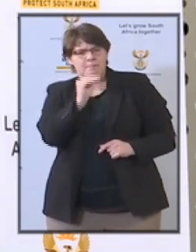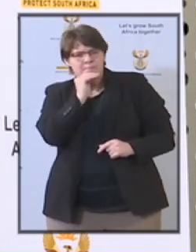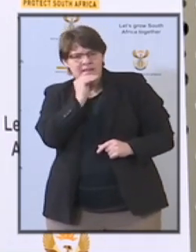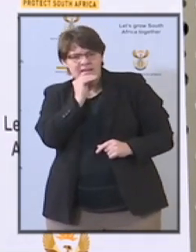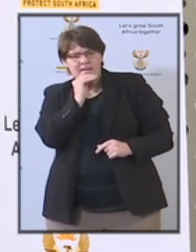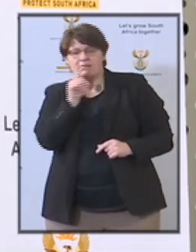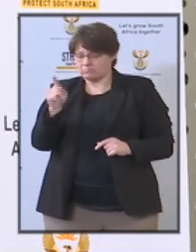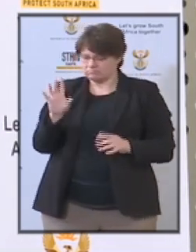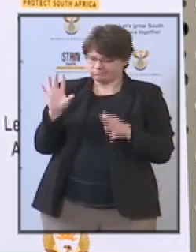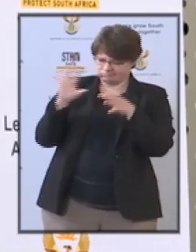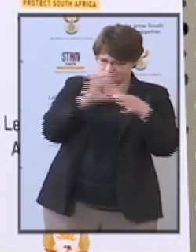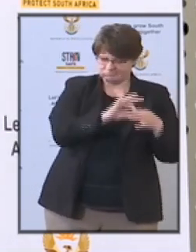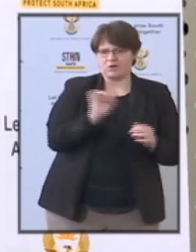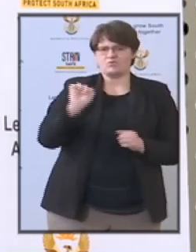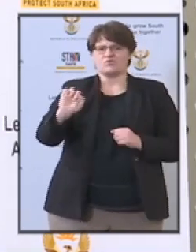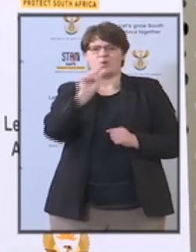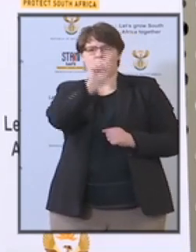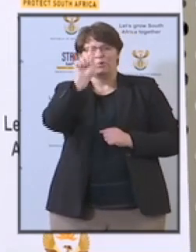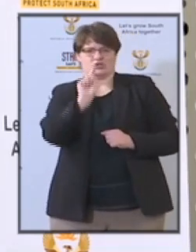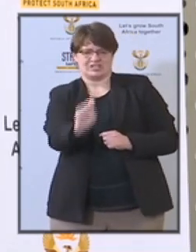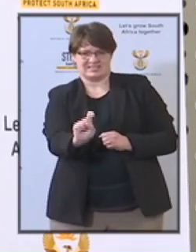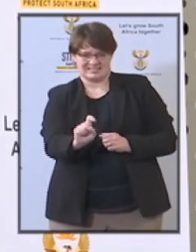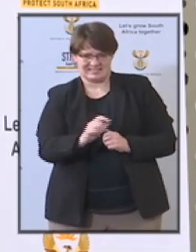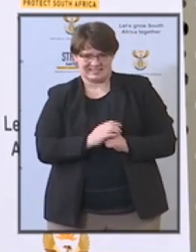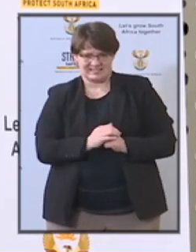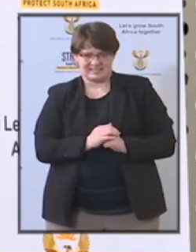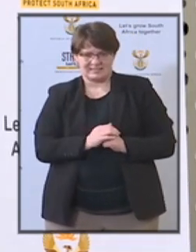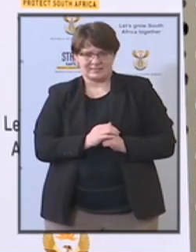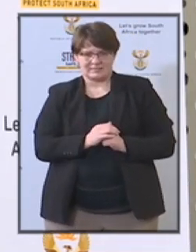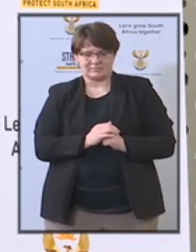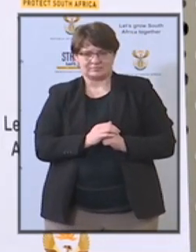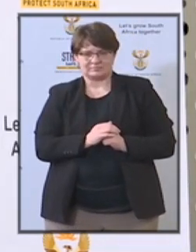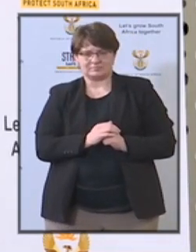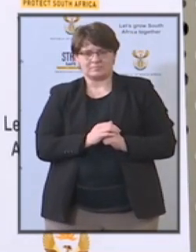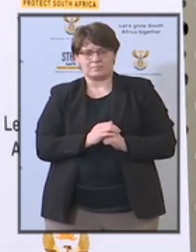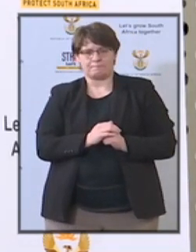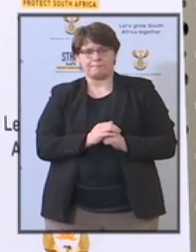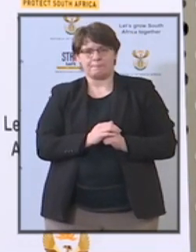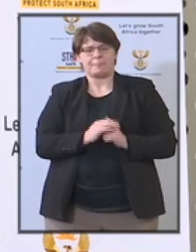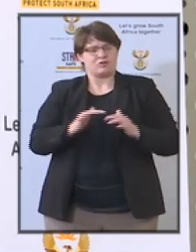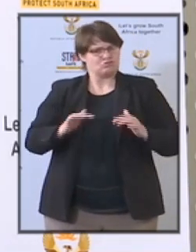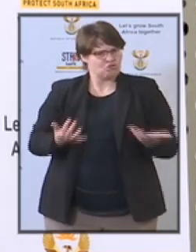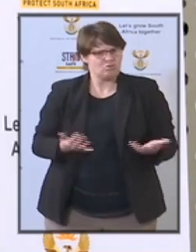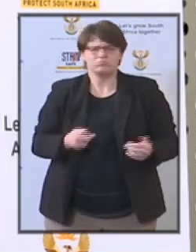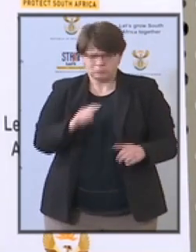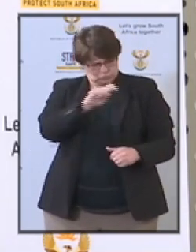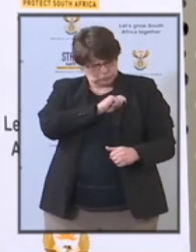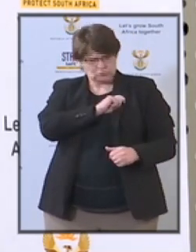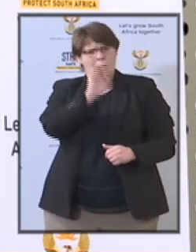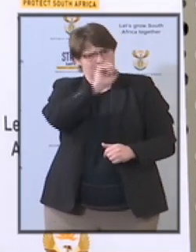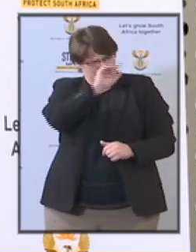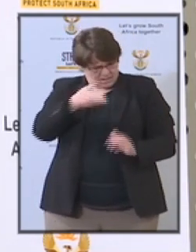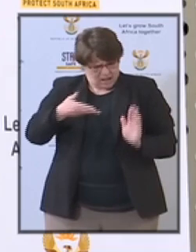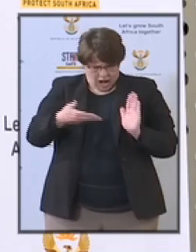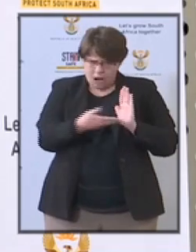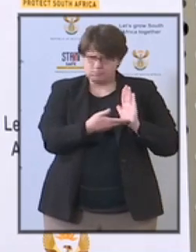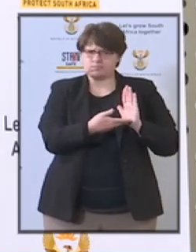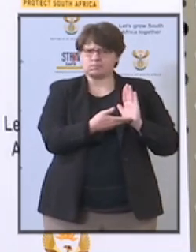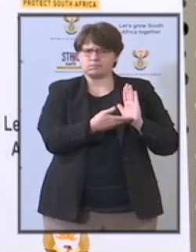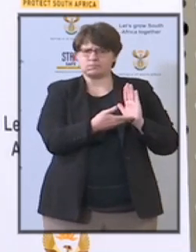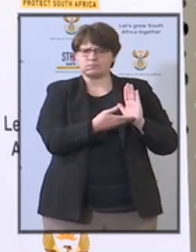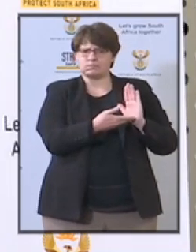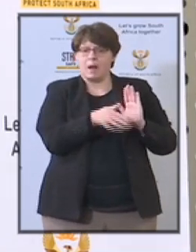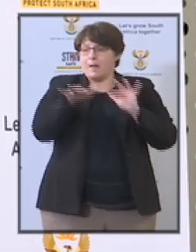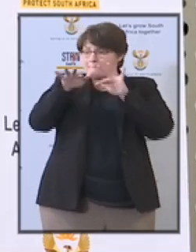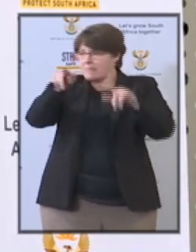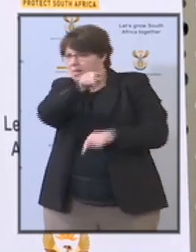the question that the the the the the the the caller has has asked so it is in the bill that is there now for public